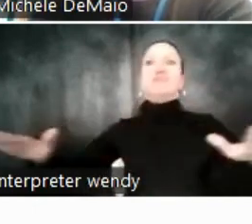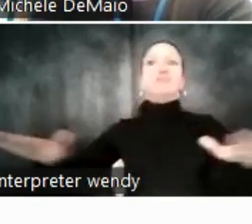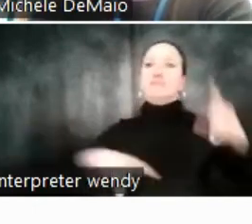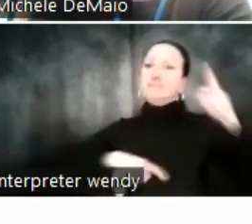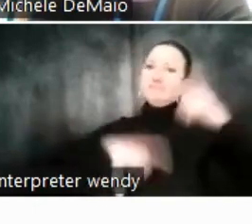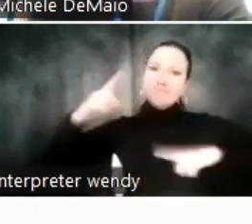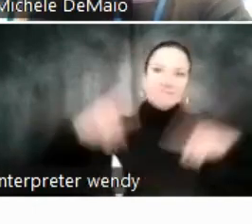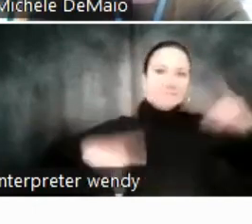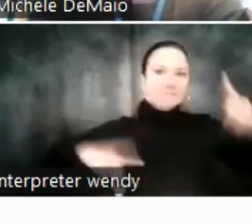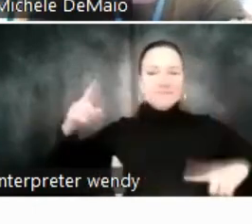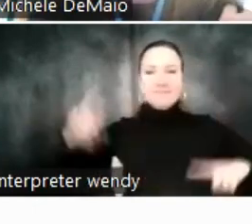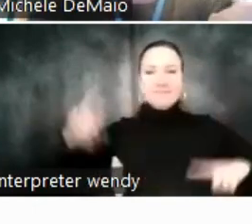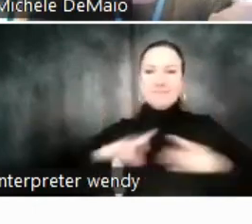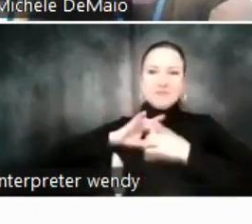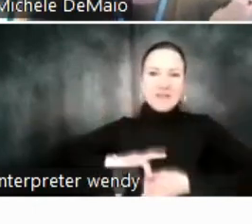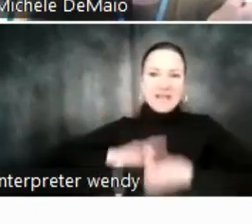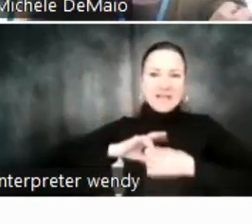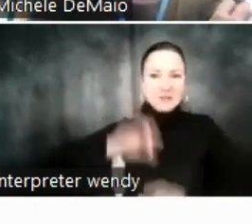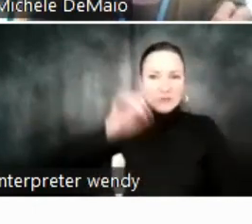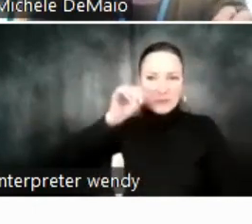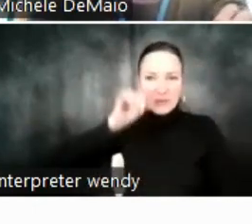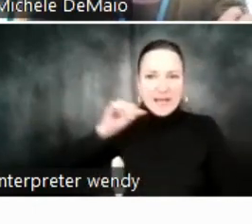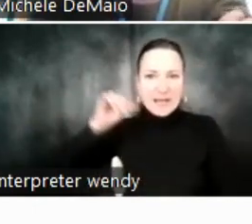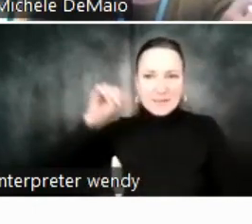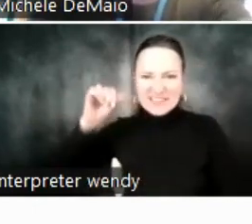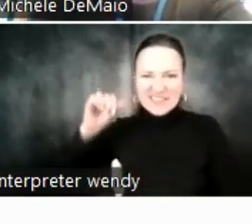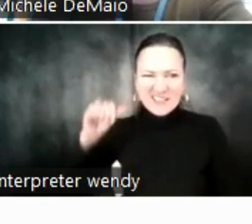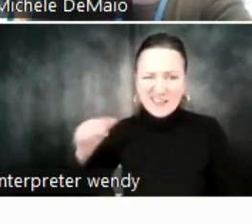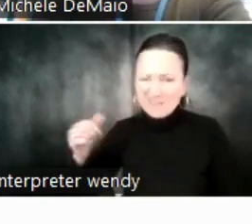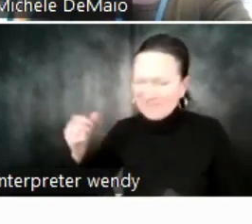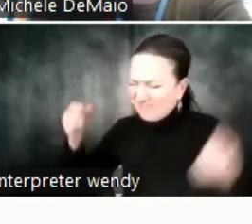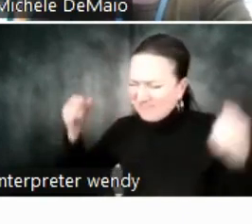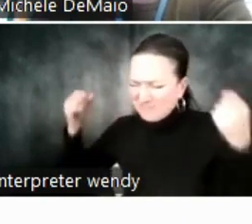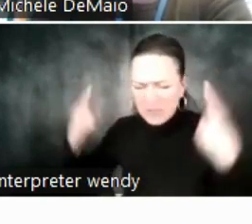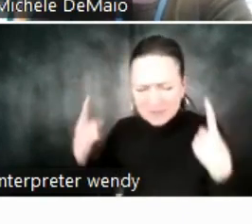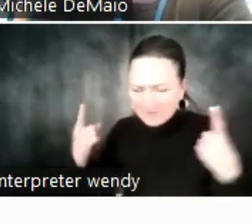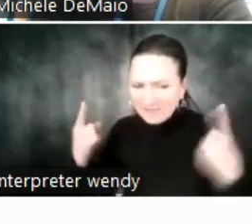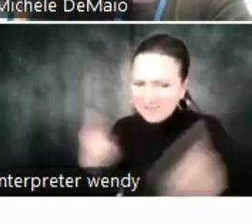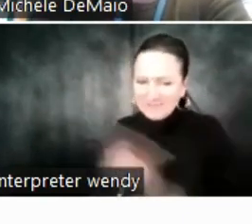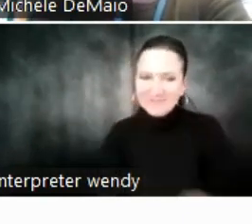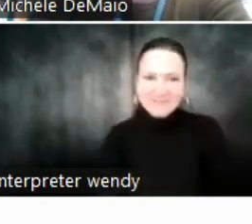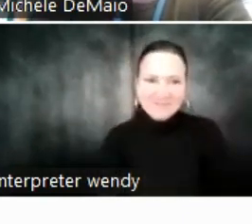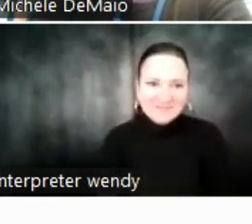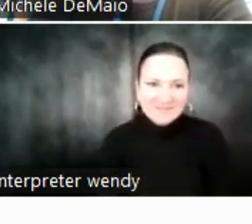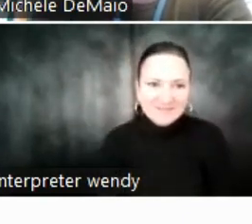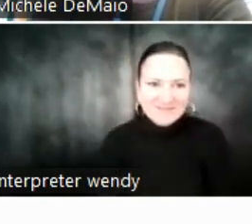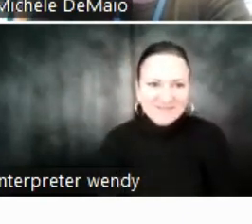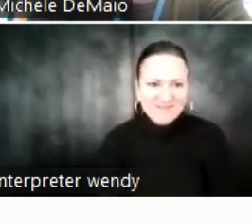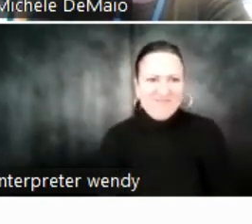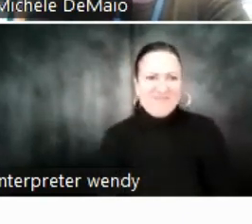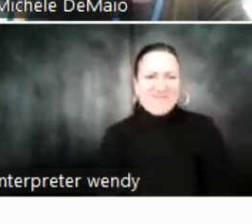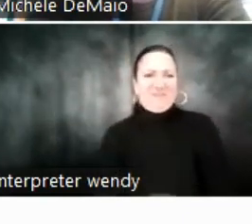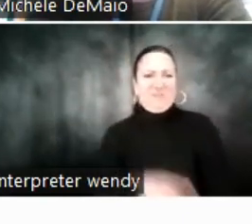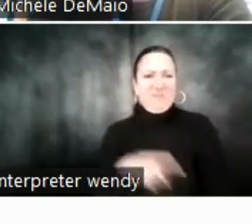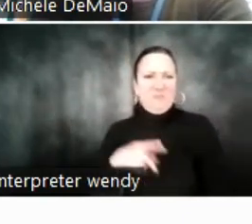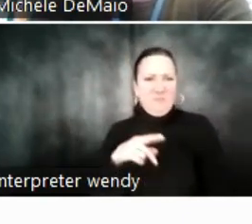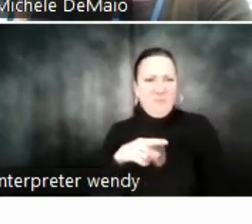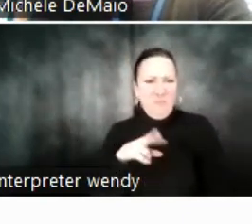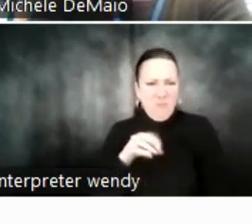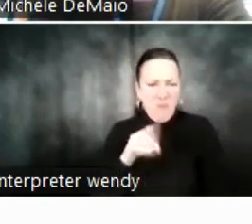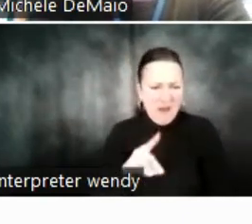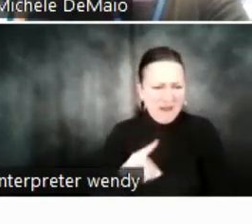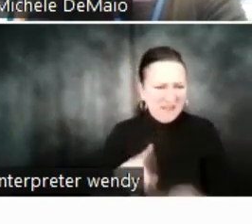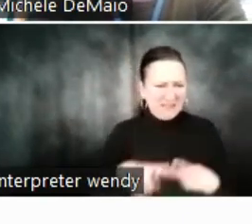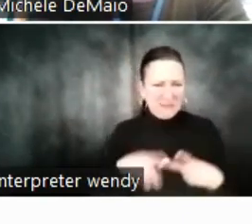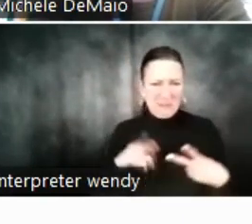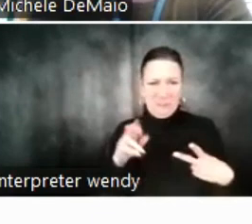sort of Amazon properties. Help us understand, and we talked about products and brands and display. Help